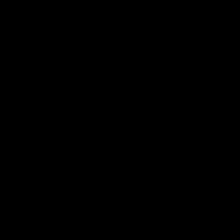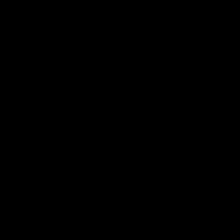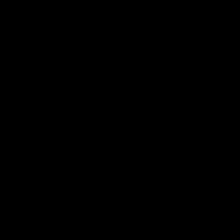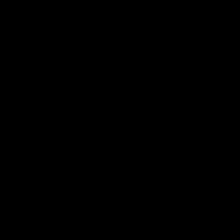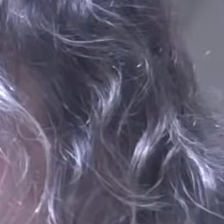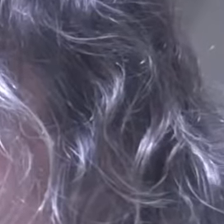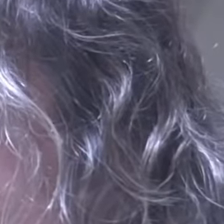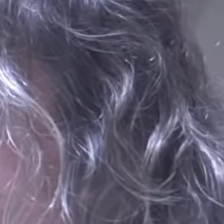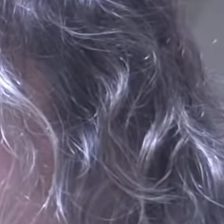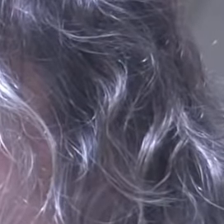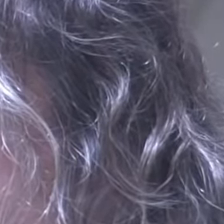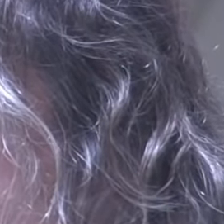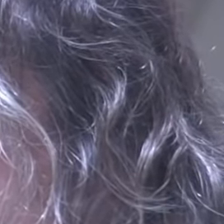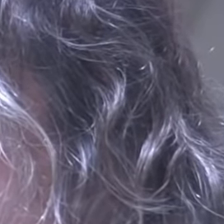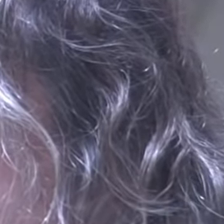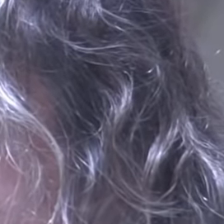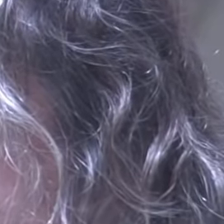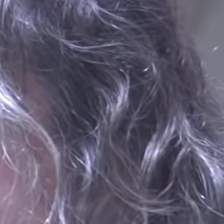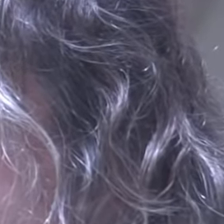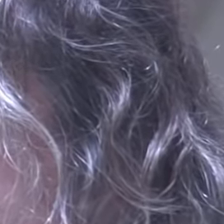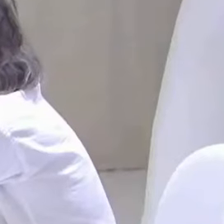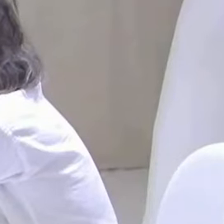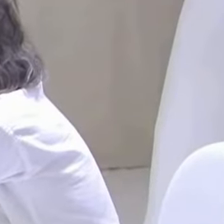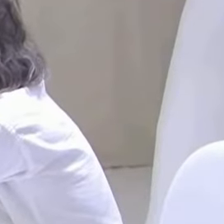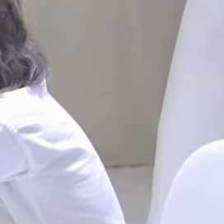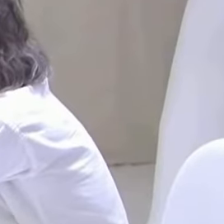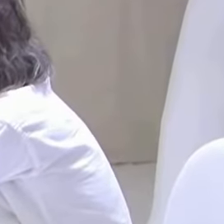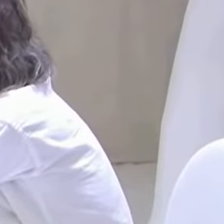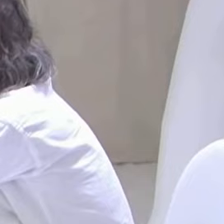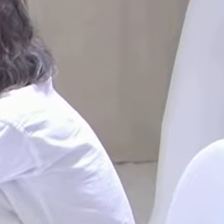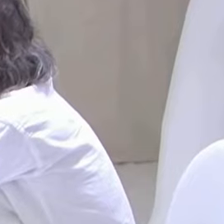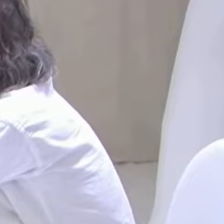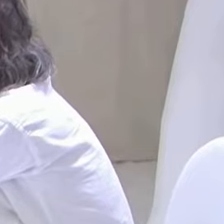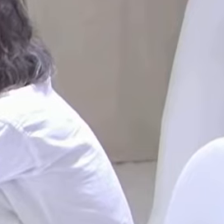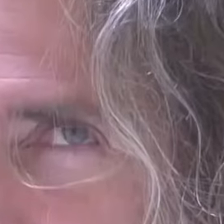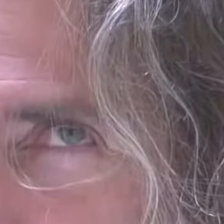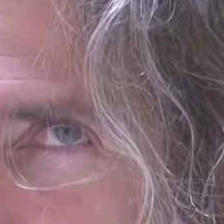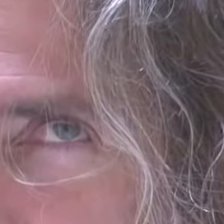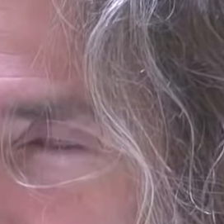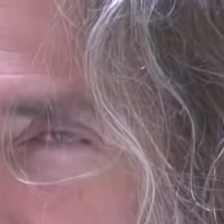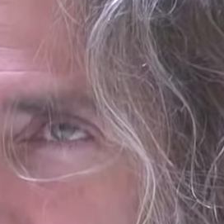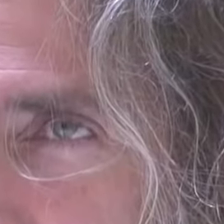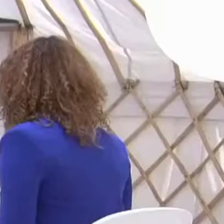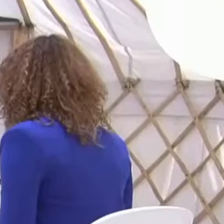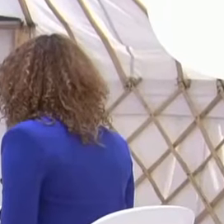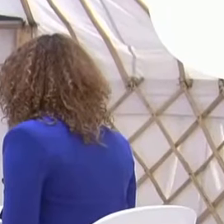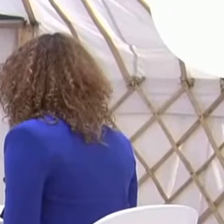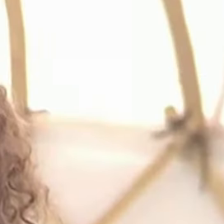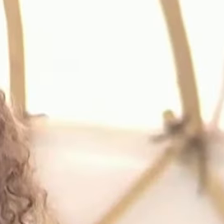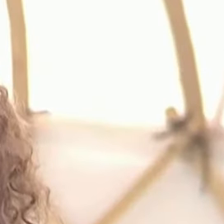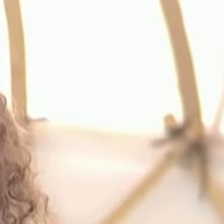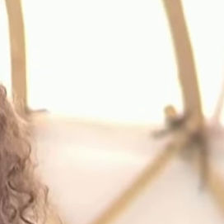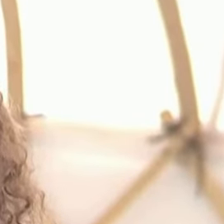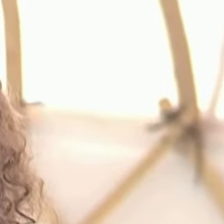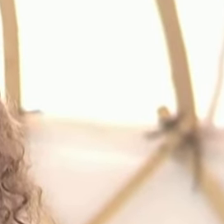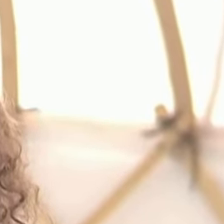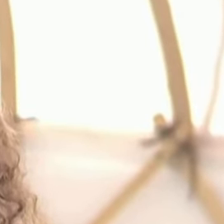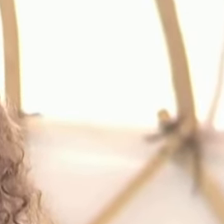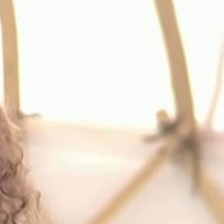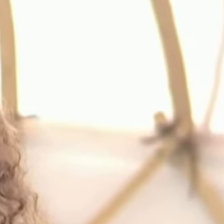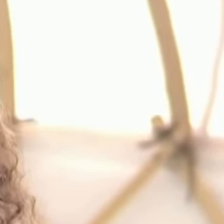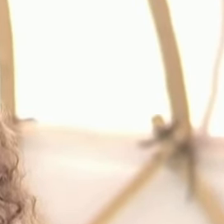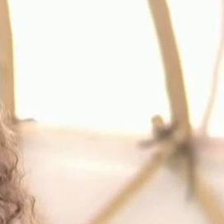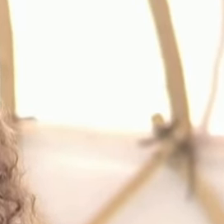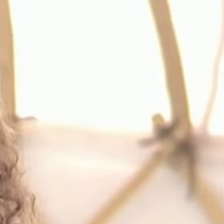I see money, see transactions. Do you your account number? I think I know that it negative on your bank.